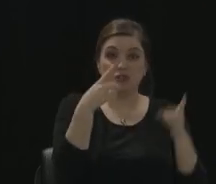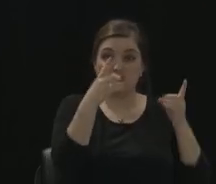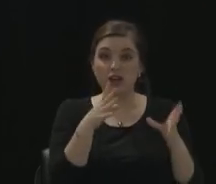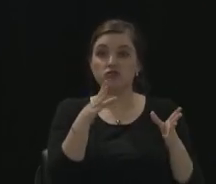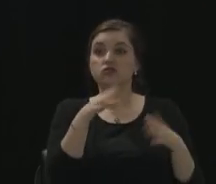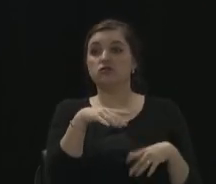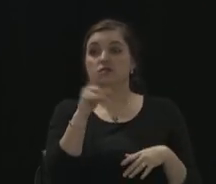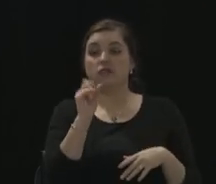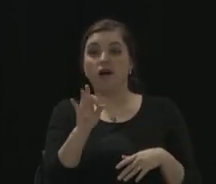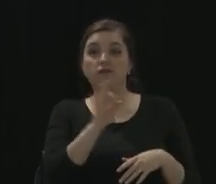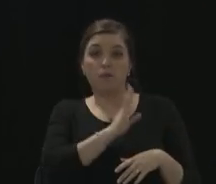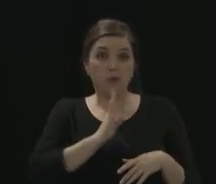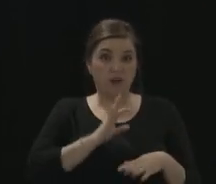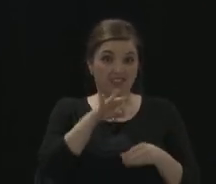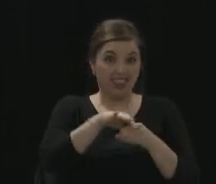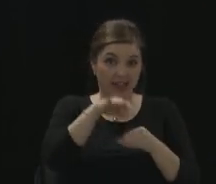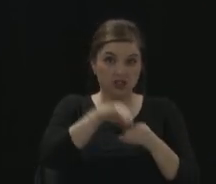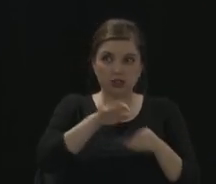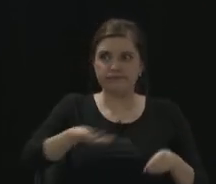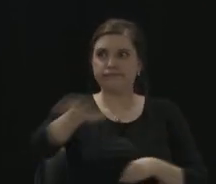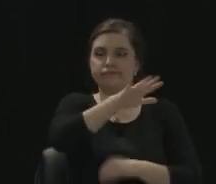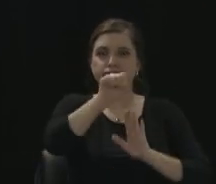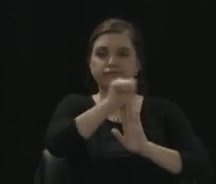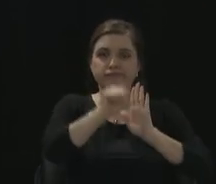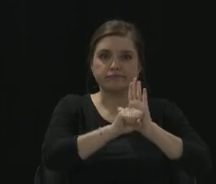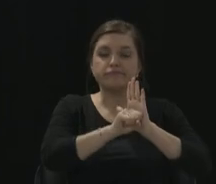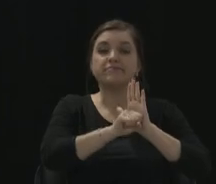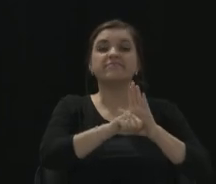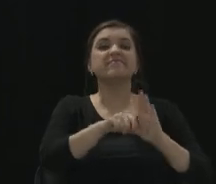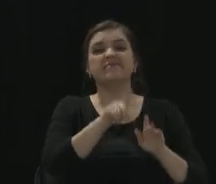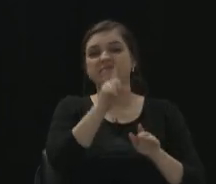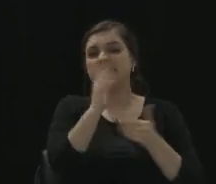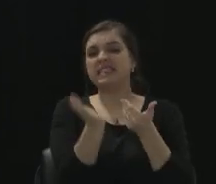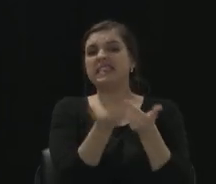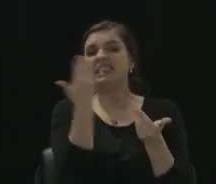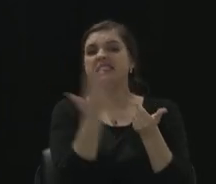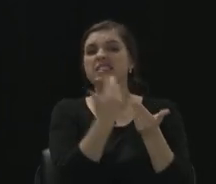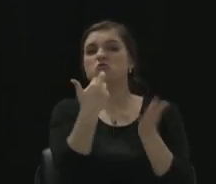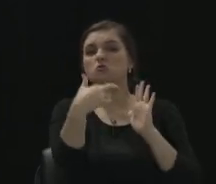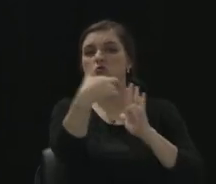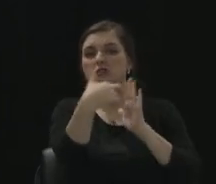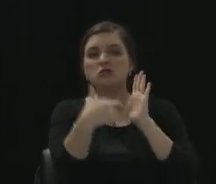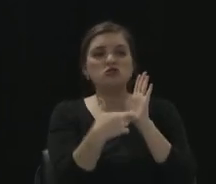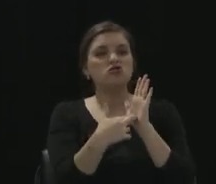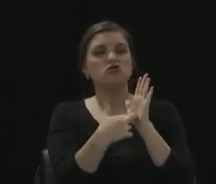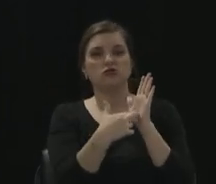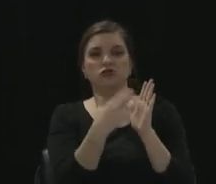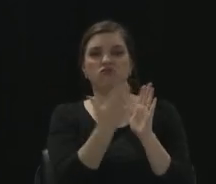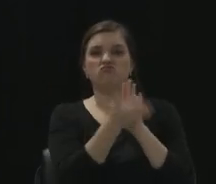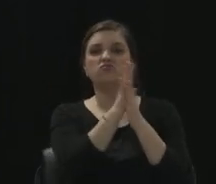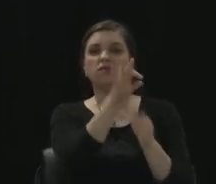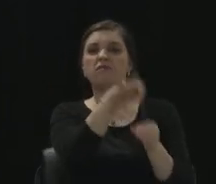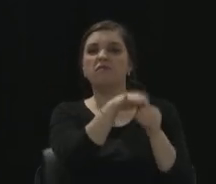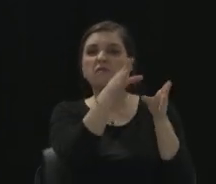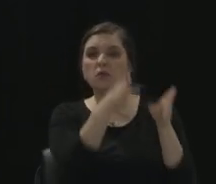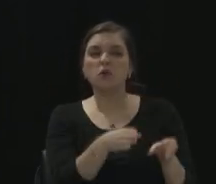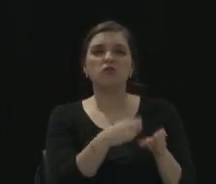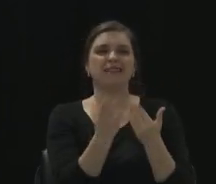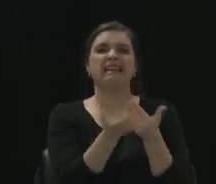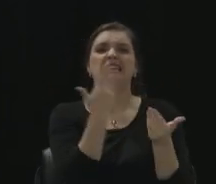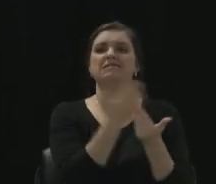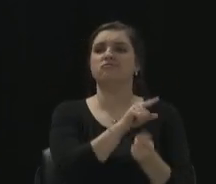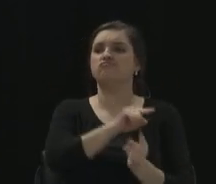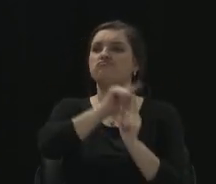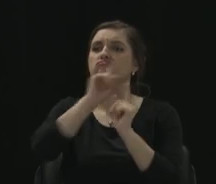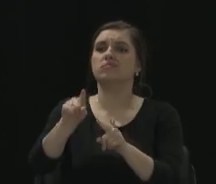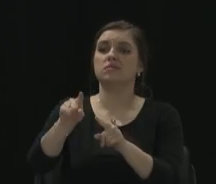sure, and our Secretary of State always talks about it, it's easy to register and easy to get there in the voting booth